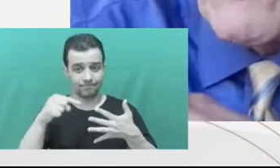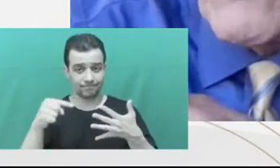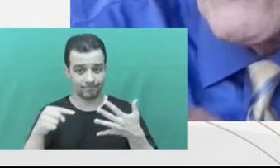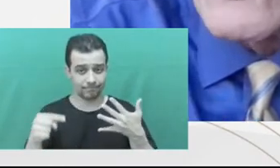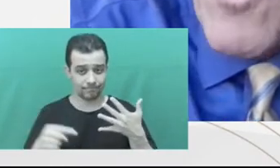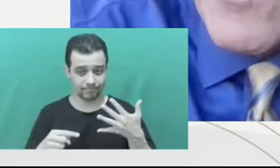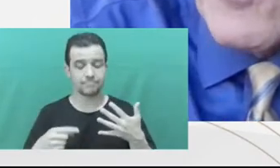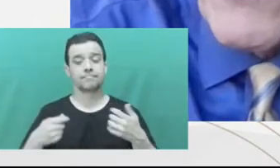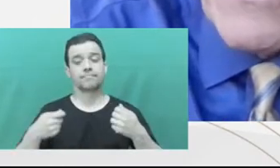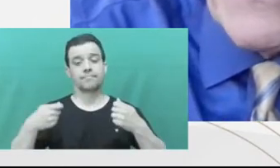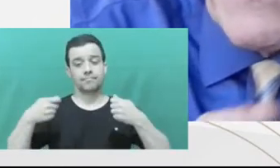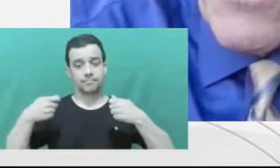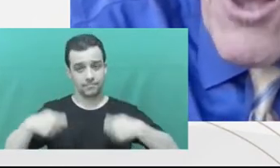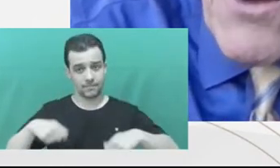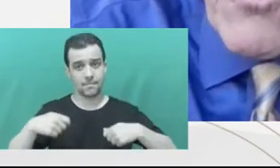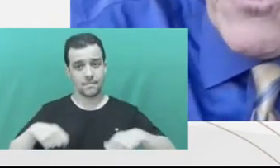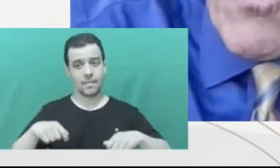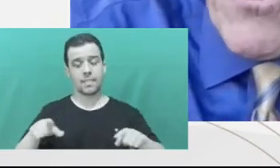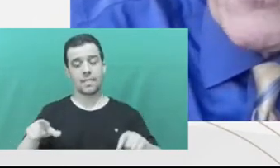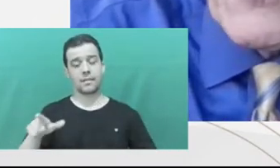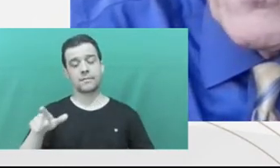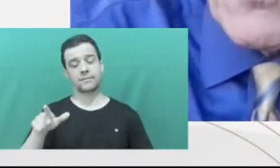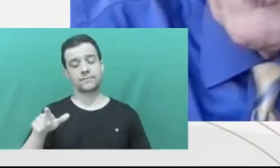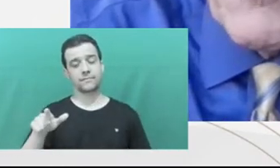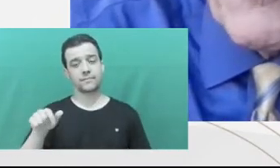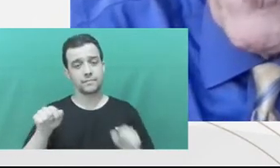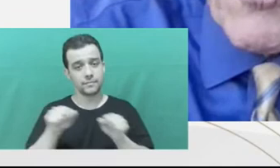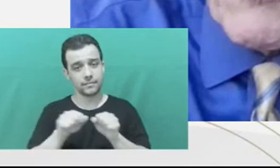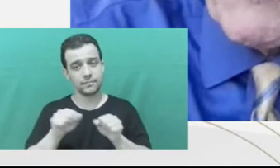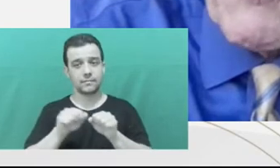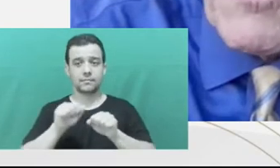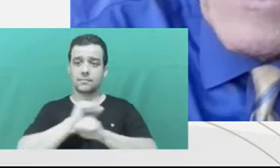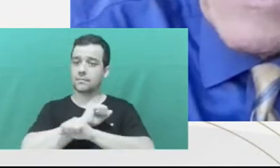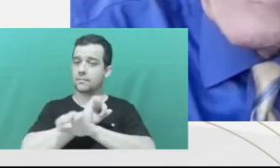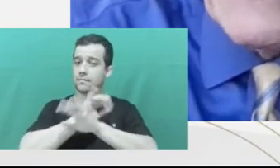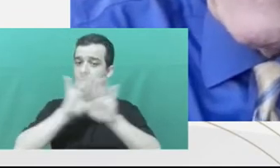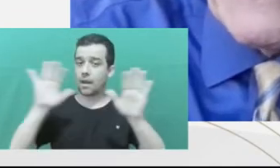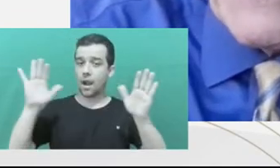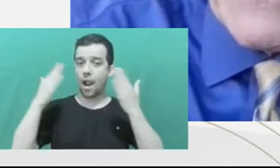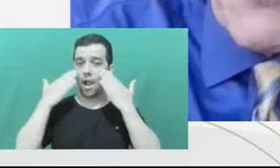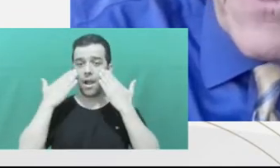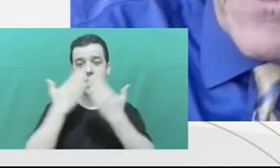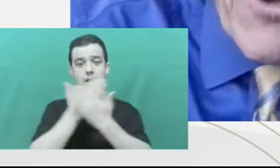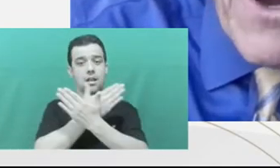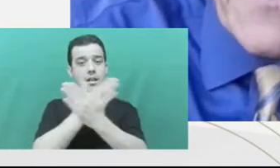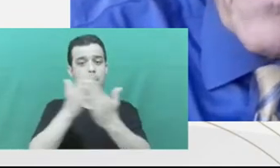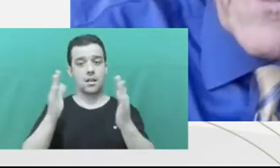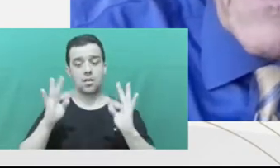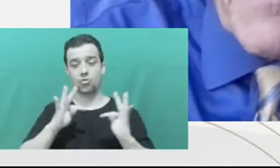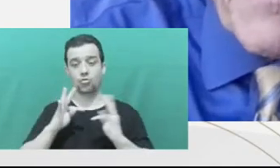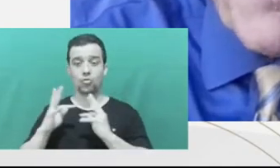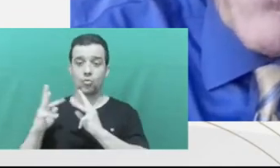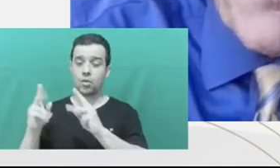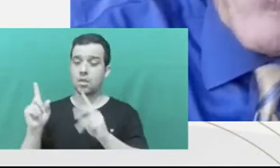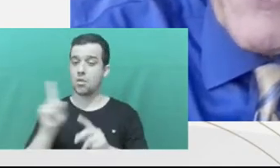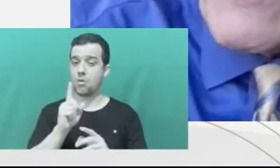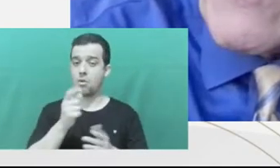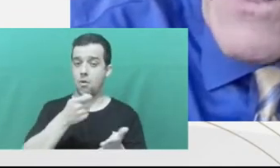States before trial. They are not required to do so before plea, and I think they ought to be.